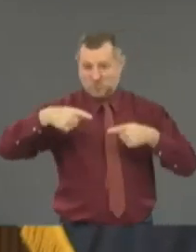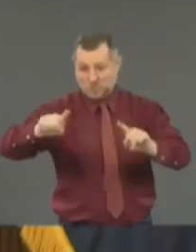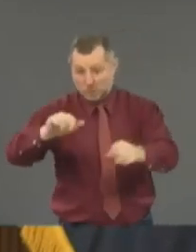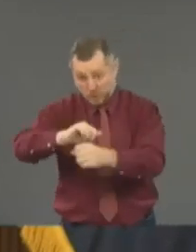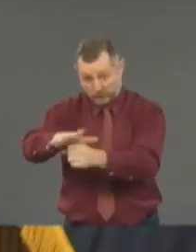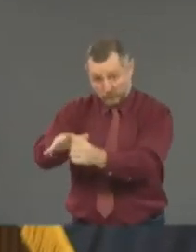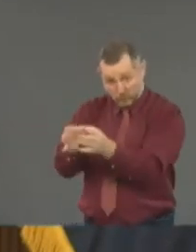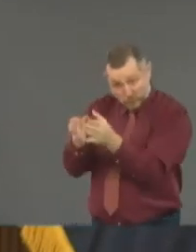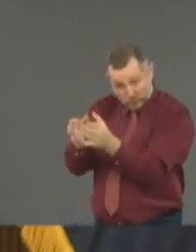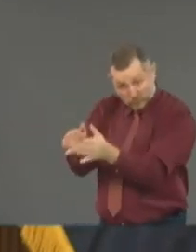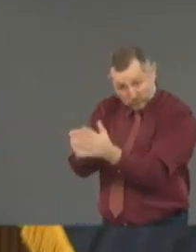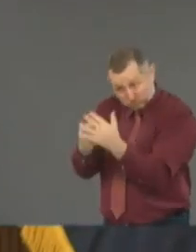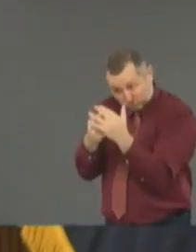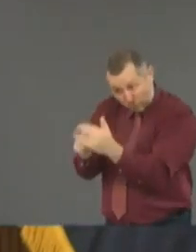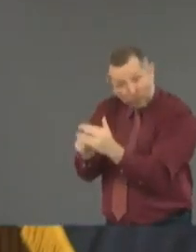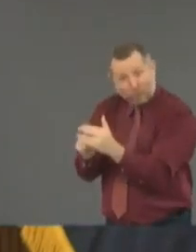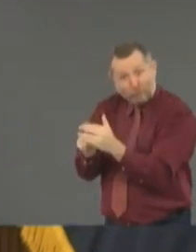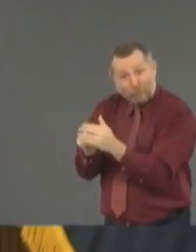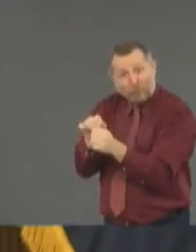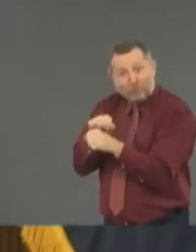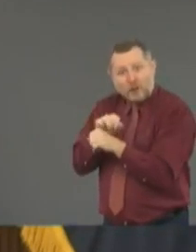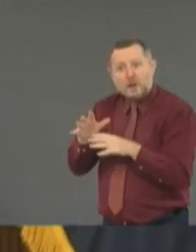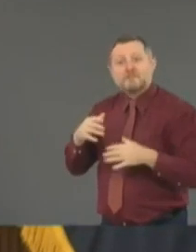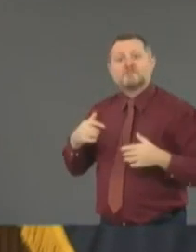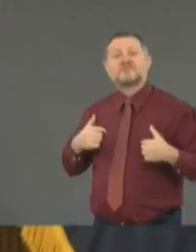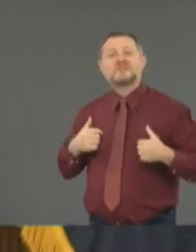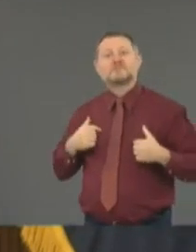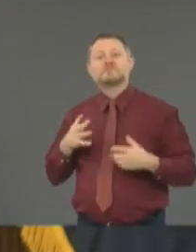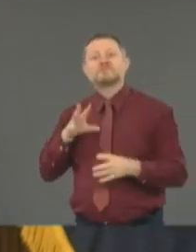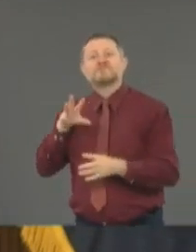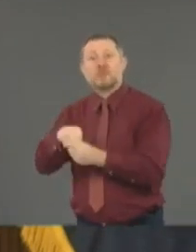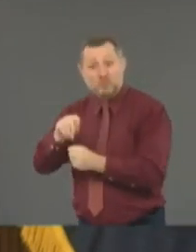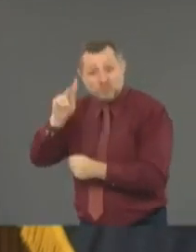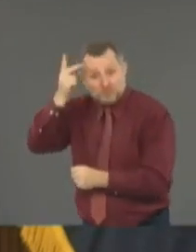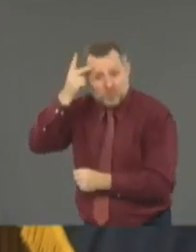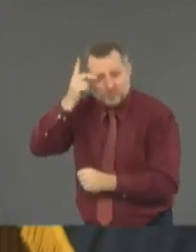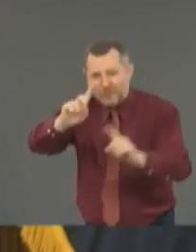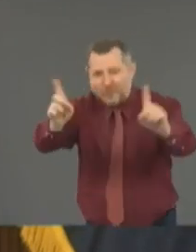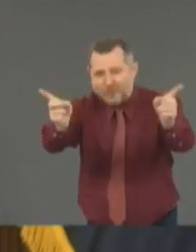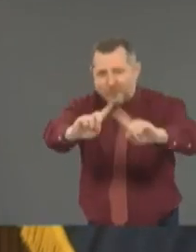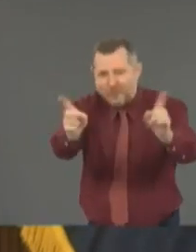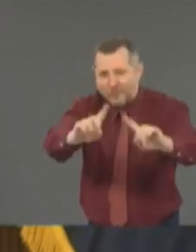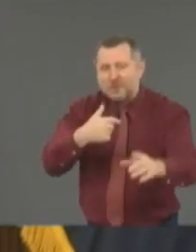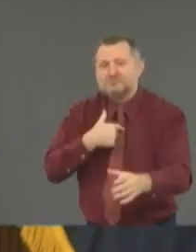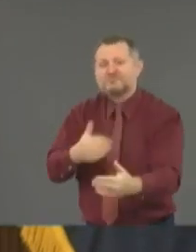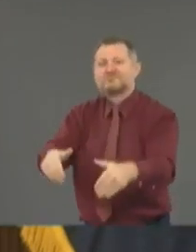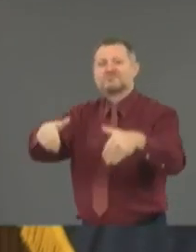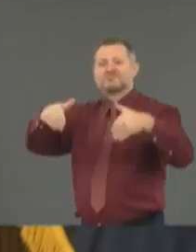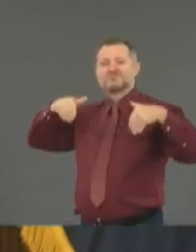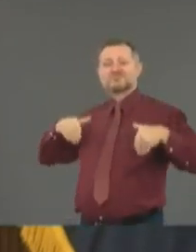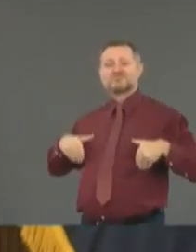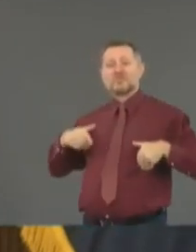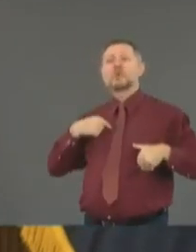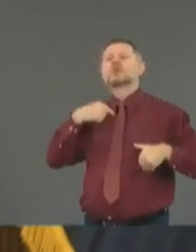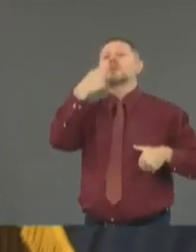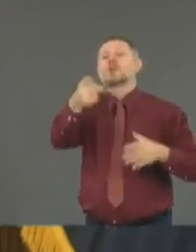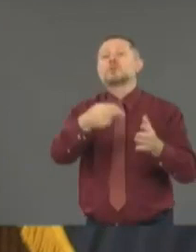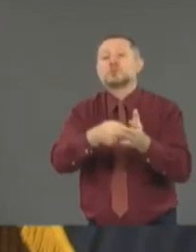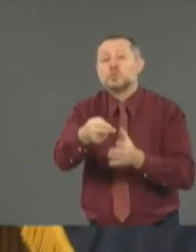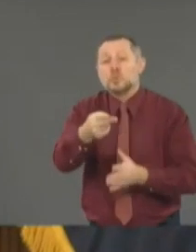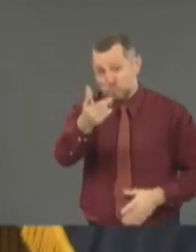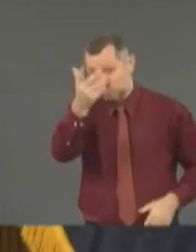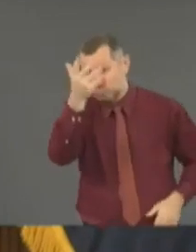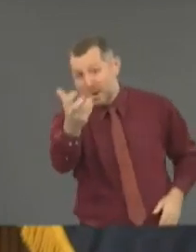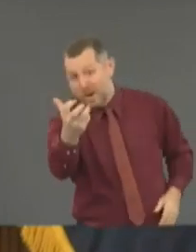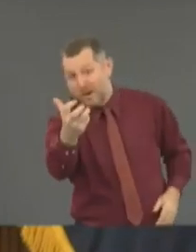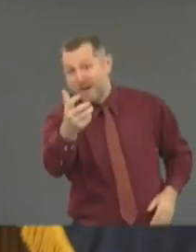to take myself out of the politics. You know what? I'm going to tell you the truth. You want to attack me from the left?